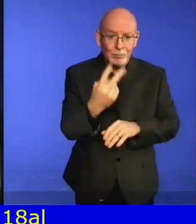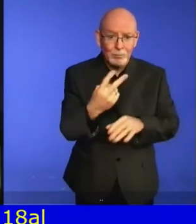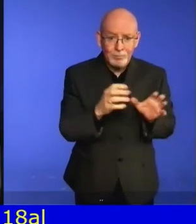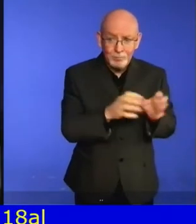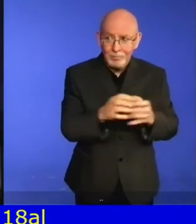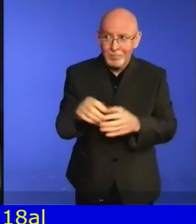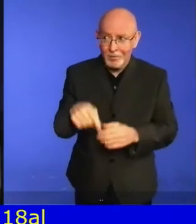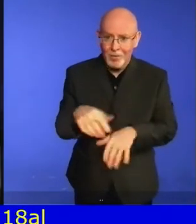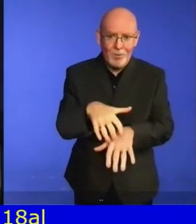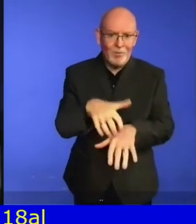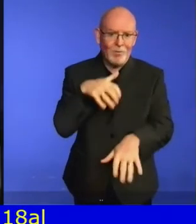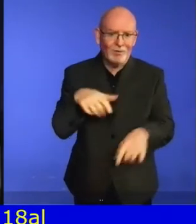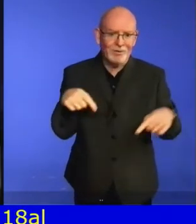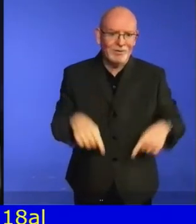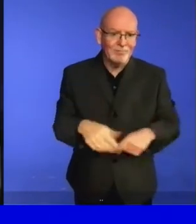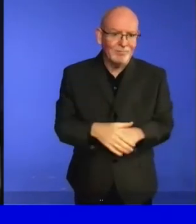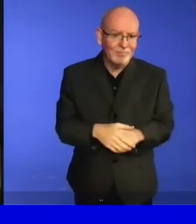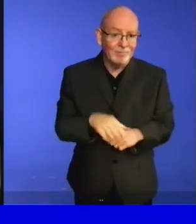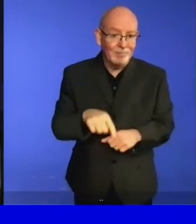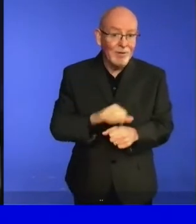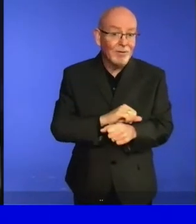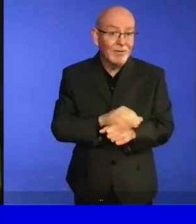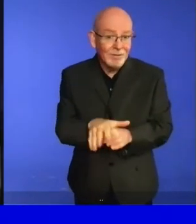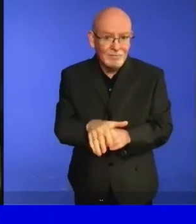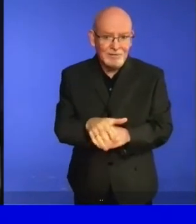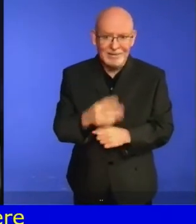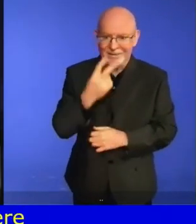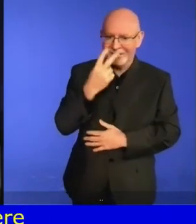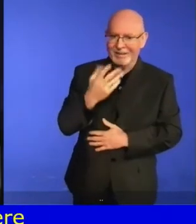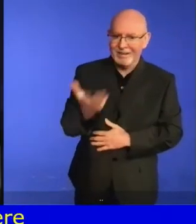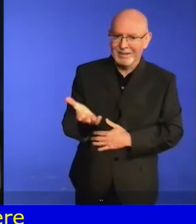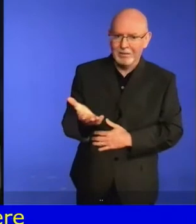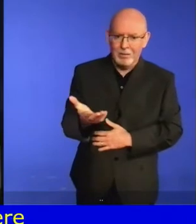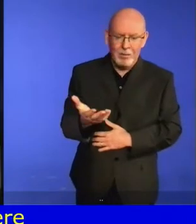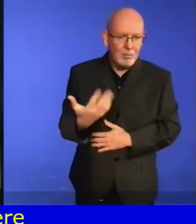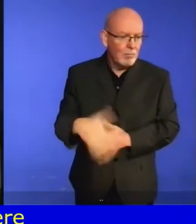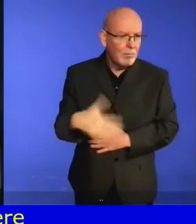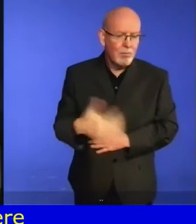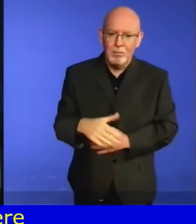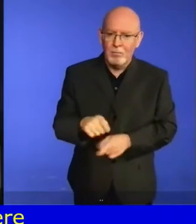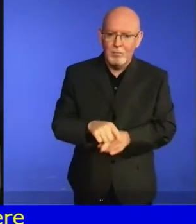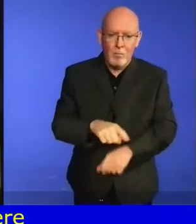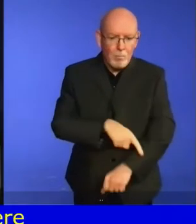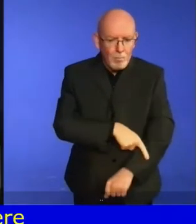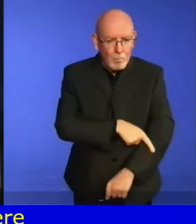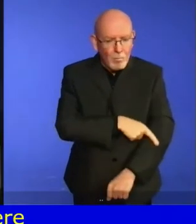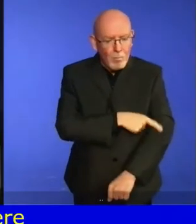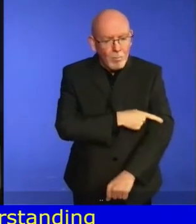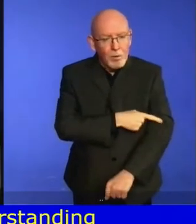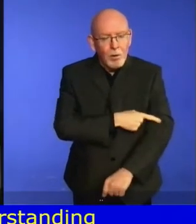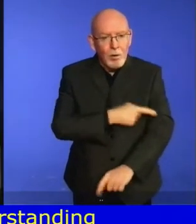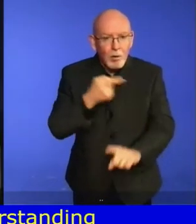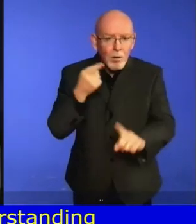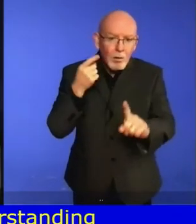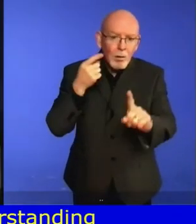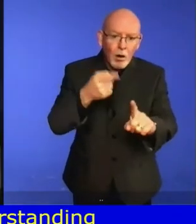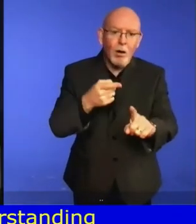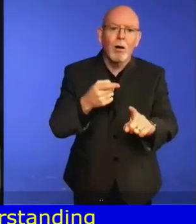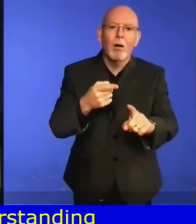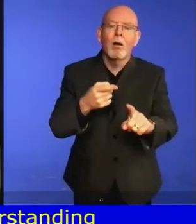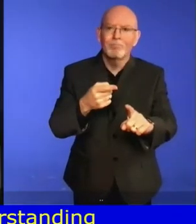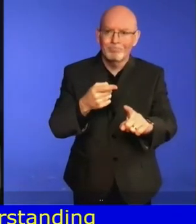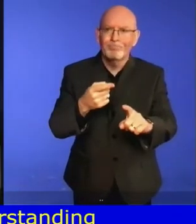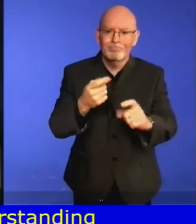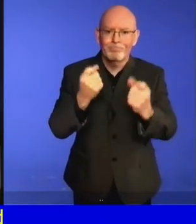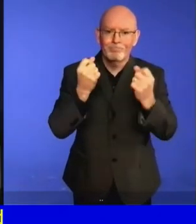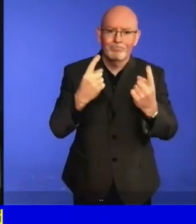enshrined in the Convention and therefore in fully implementing its provisions. I recall that the Convention is the standard for